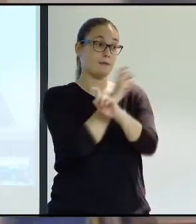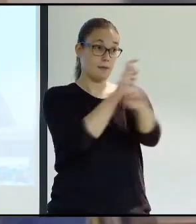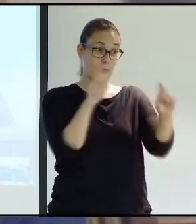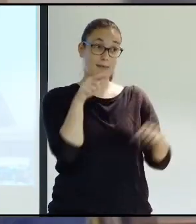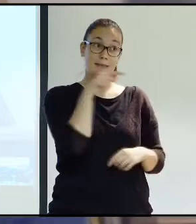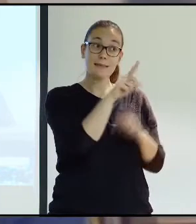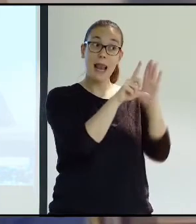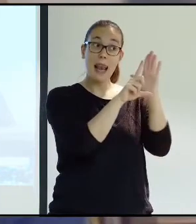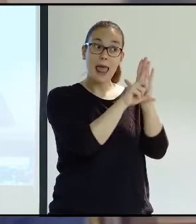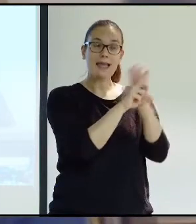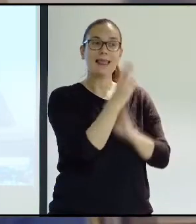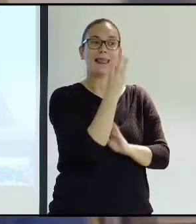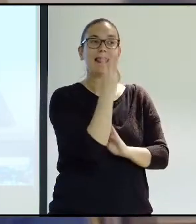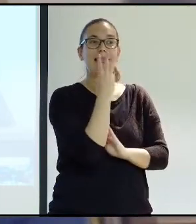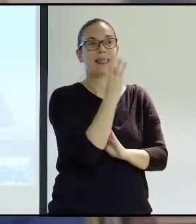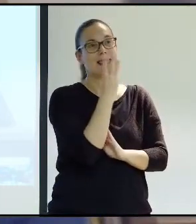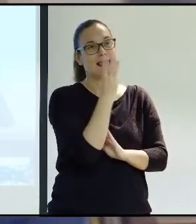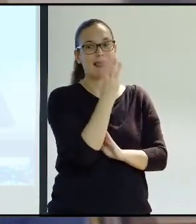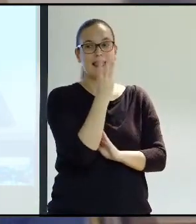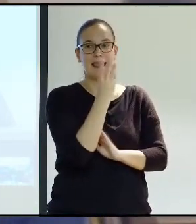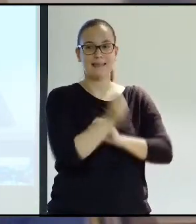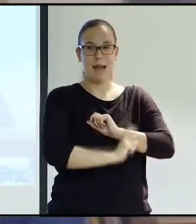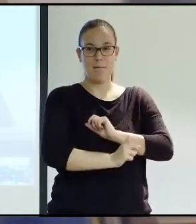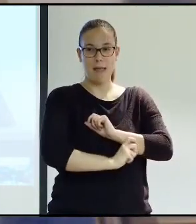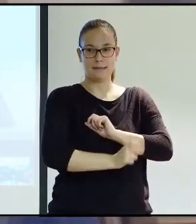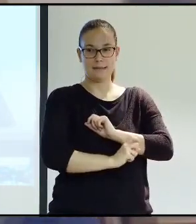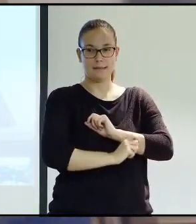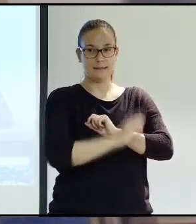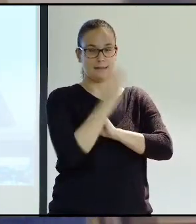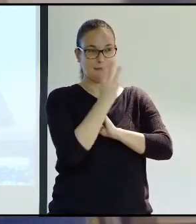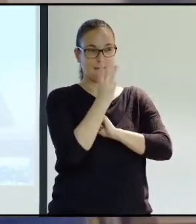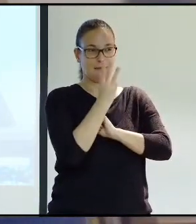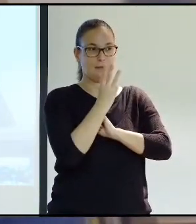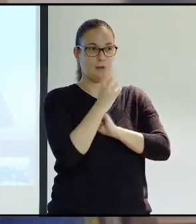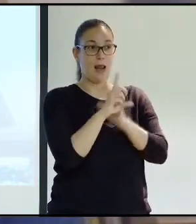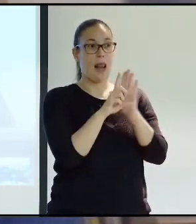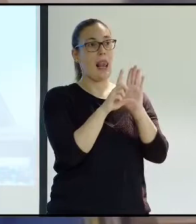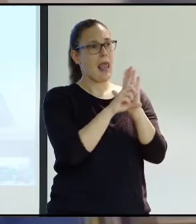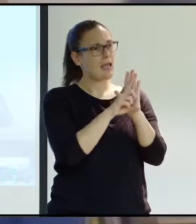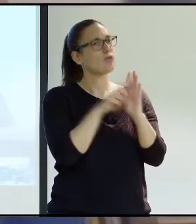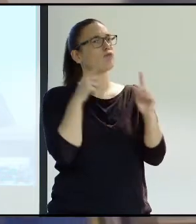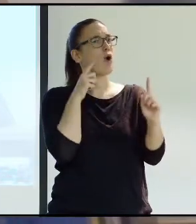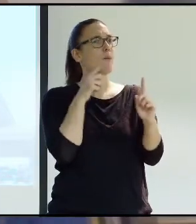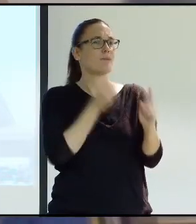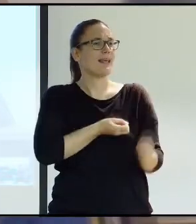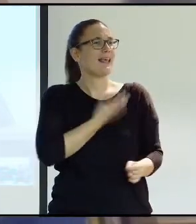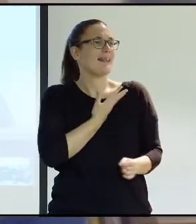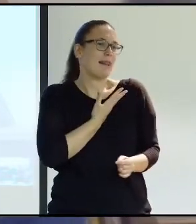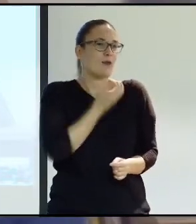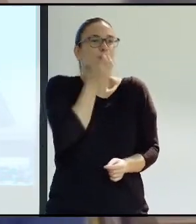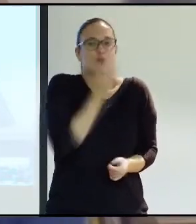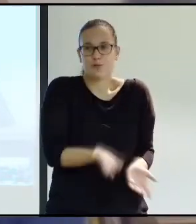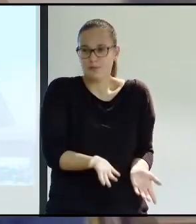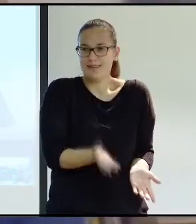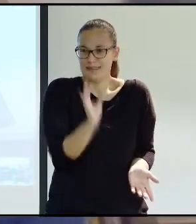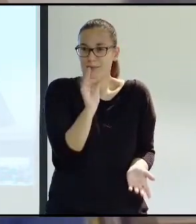that that law had three things that weren't going to work for